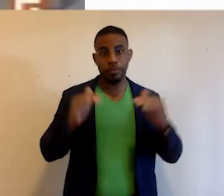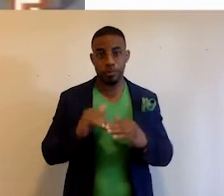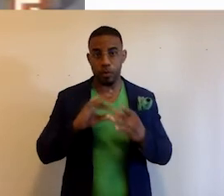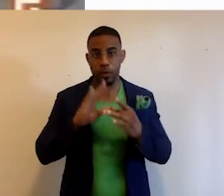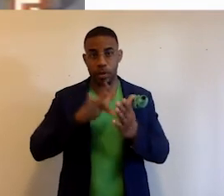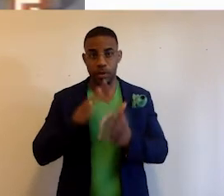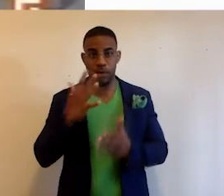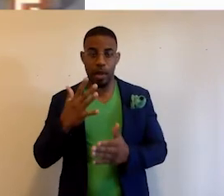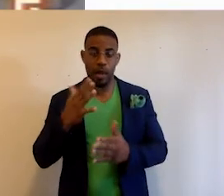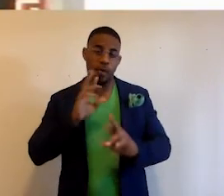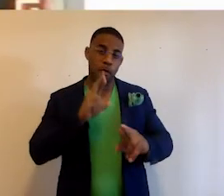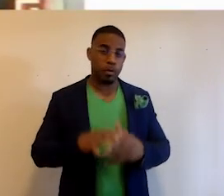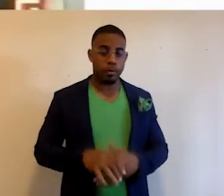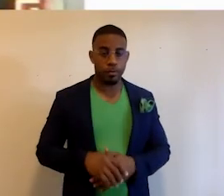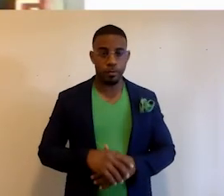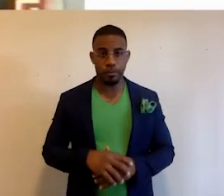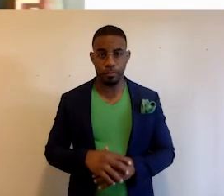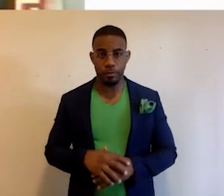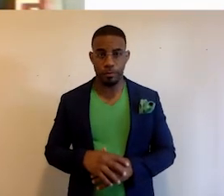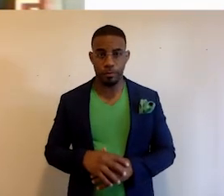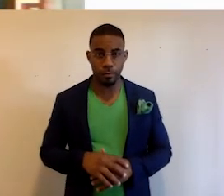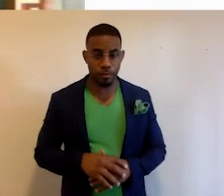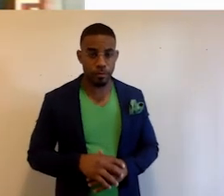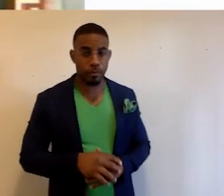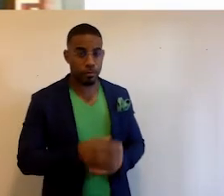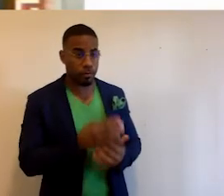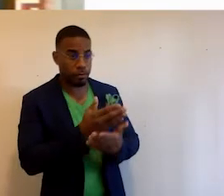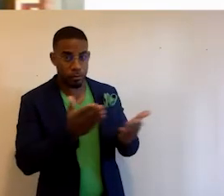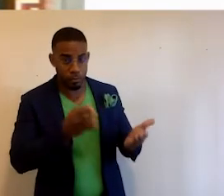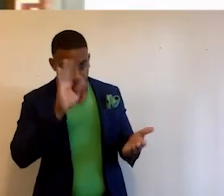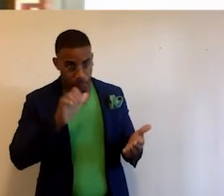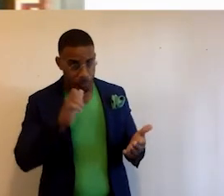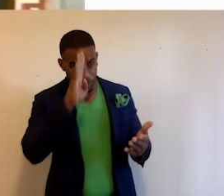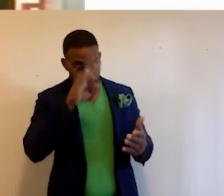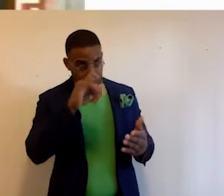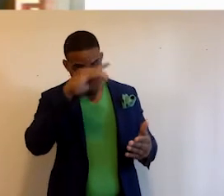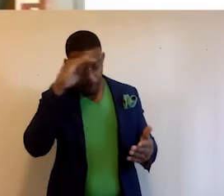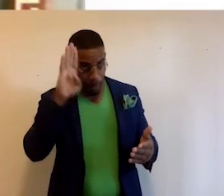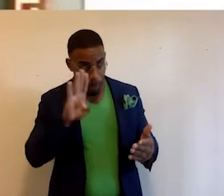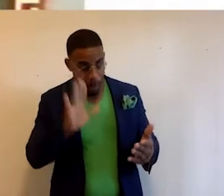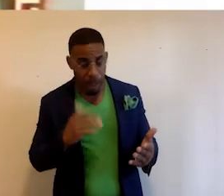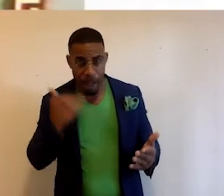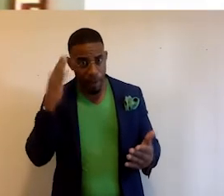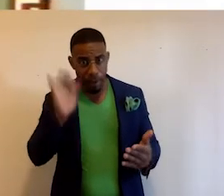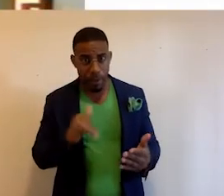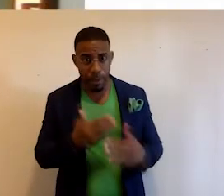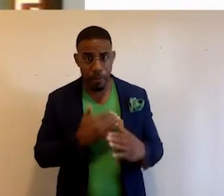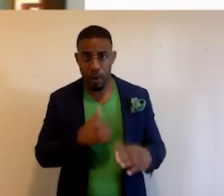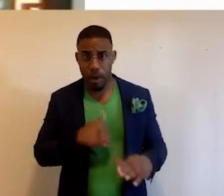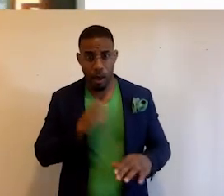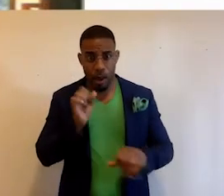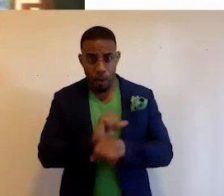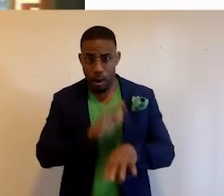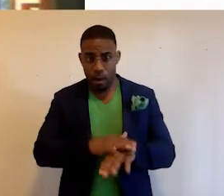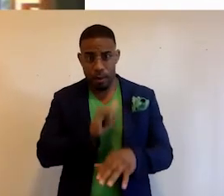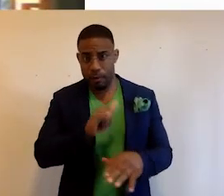Cross reports. The wooden golf tee was invented by a black Bostonian. I didn't know that before I worked